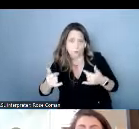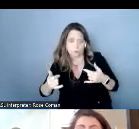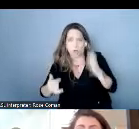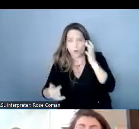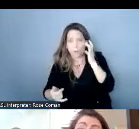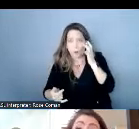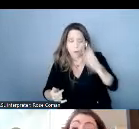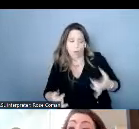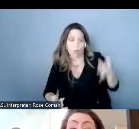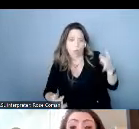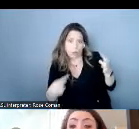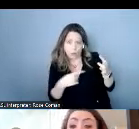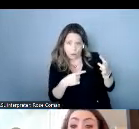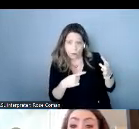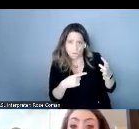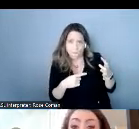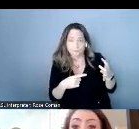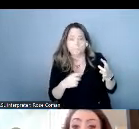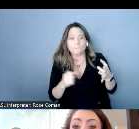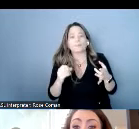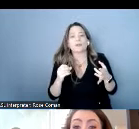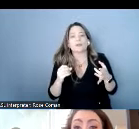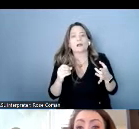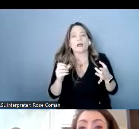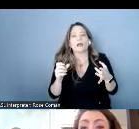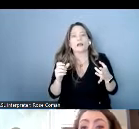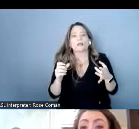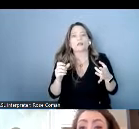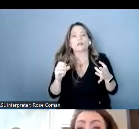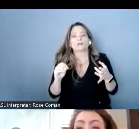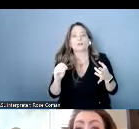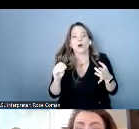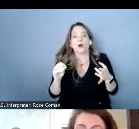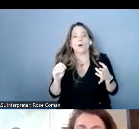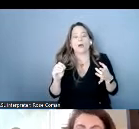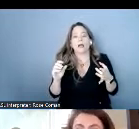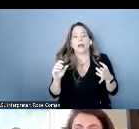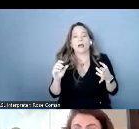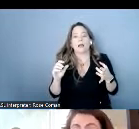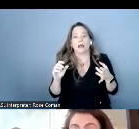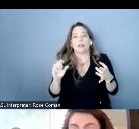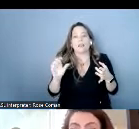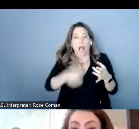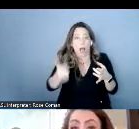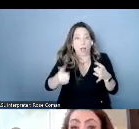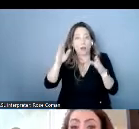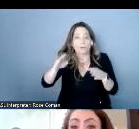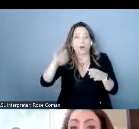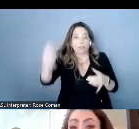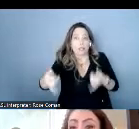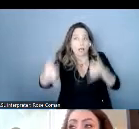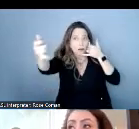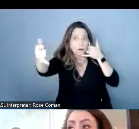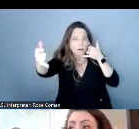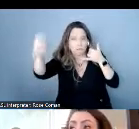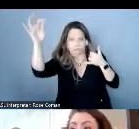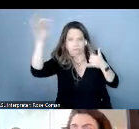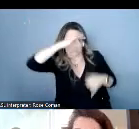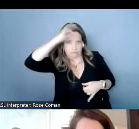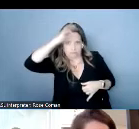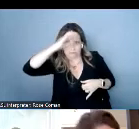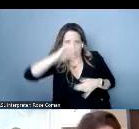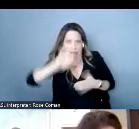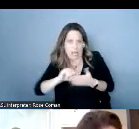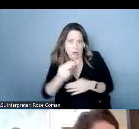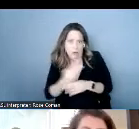as far as the individual on the other end of the line knows you are not necessarily using captions it's a regular phone